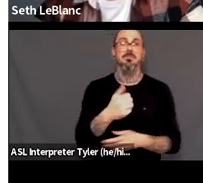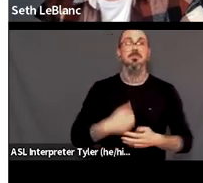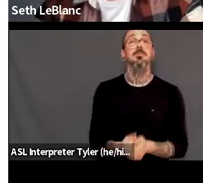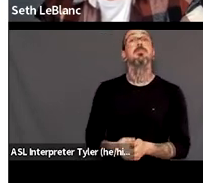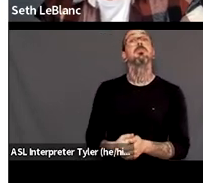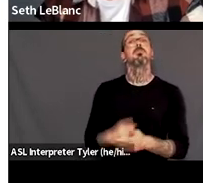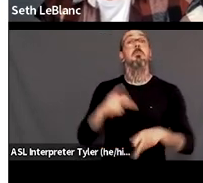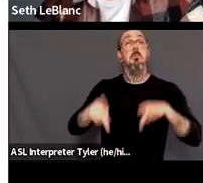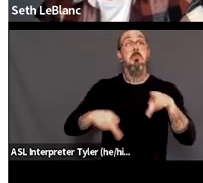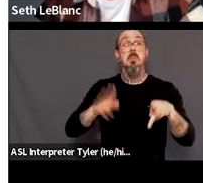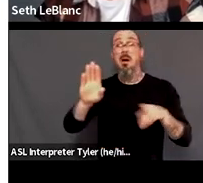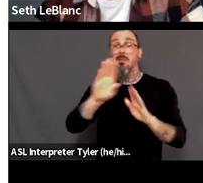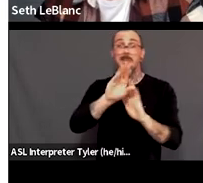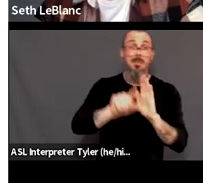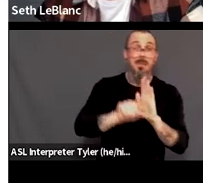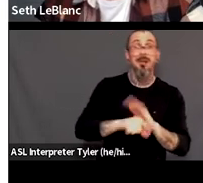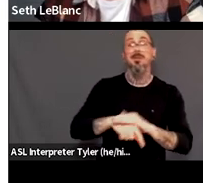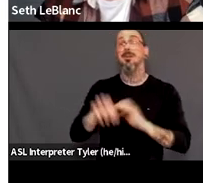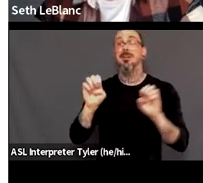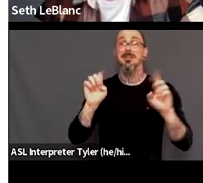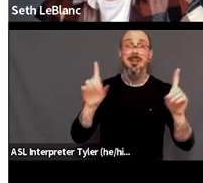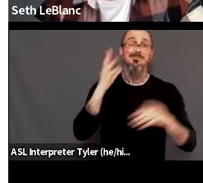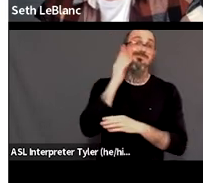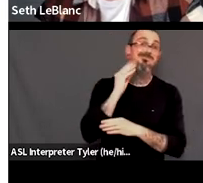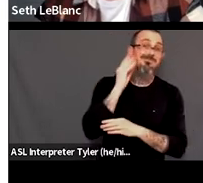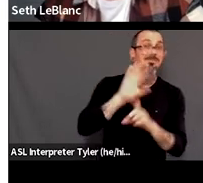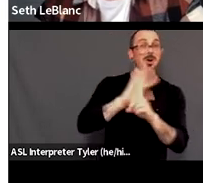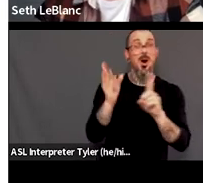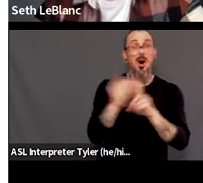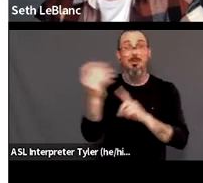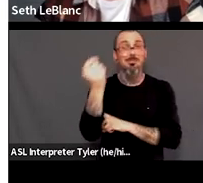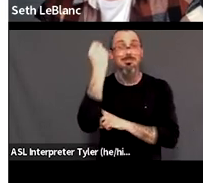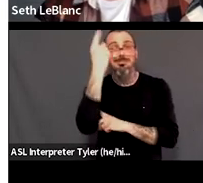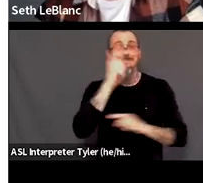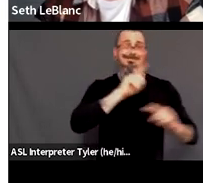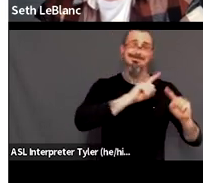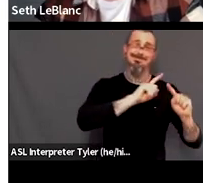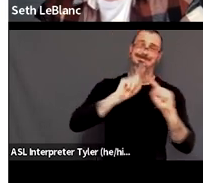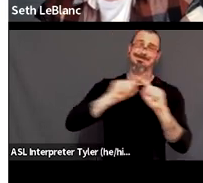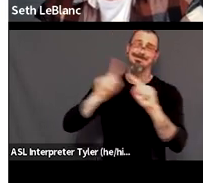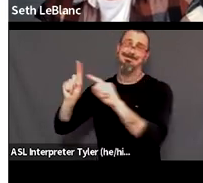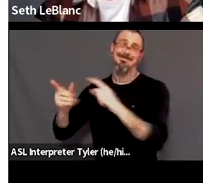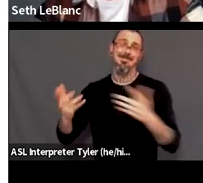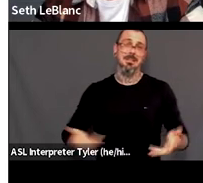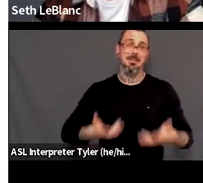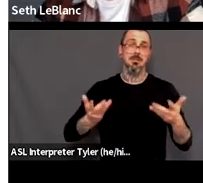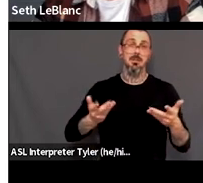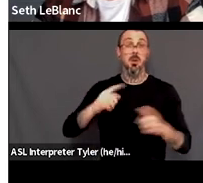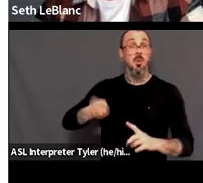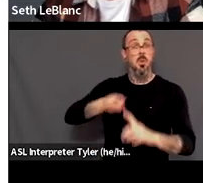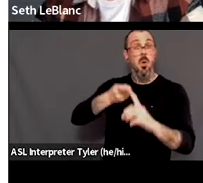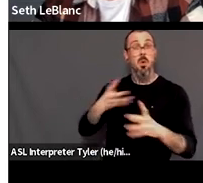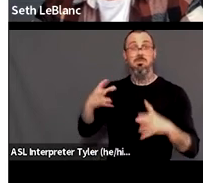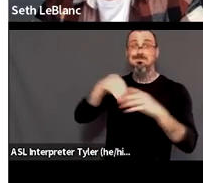communication education experiencing cultural understandings we're all here to learn and engage in discussion so please be